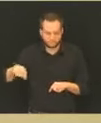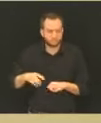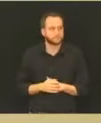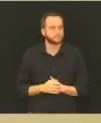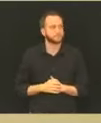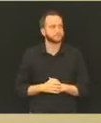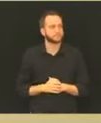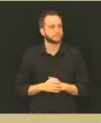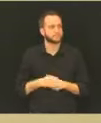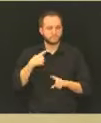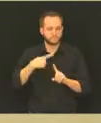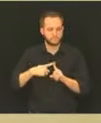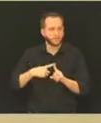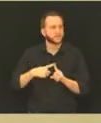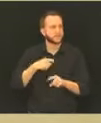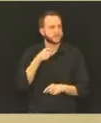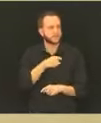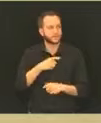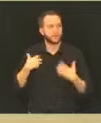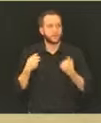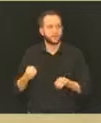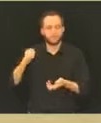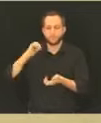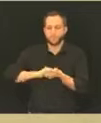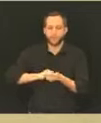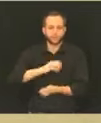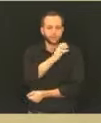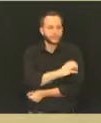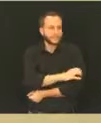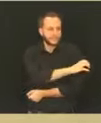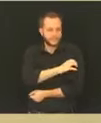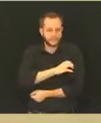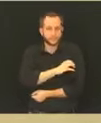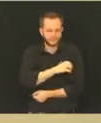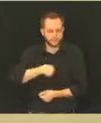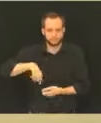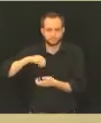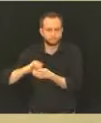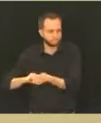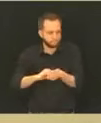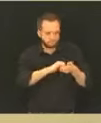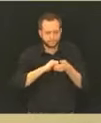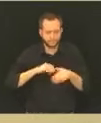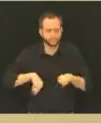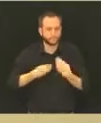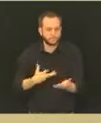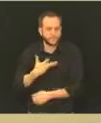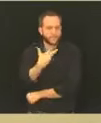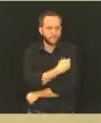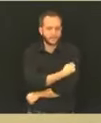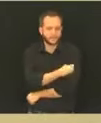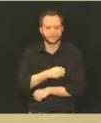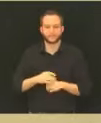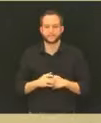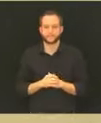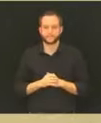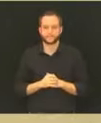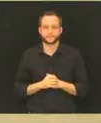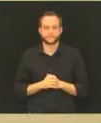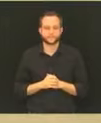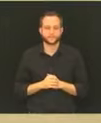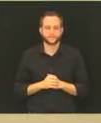to participate in this activity. Obviously, if it's only going through